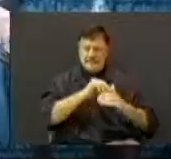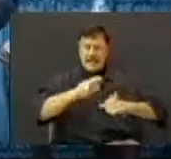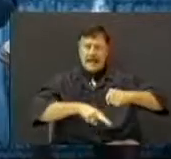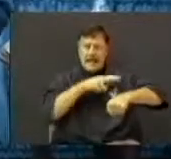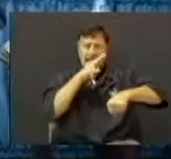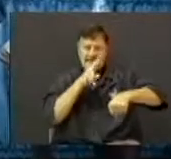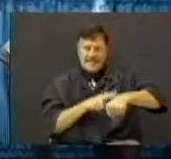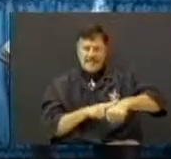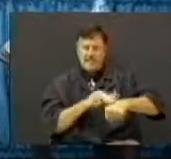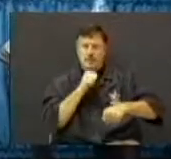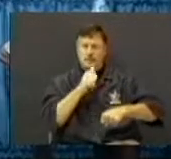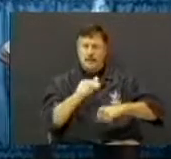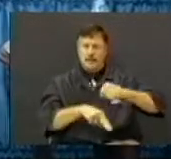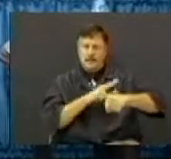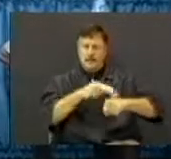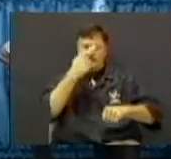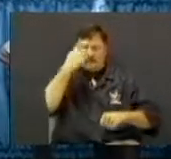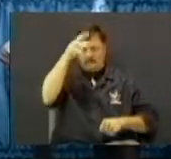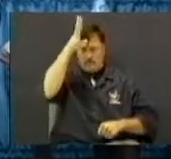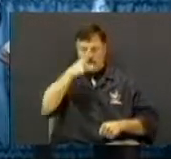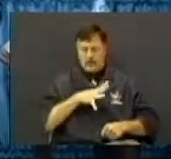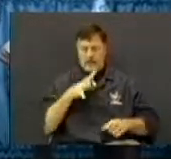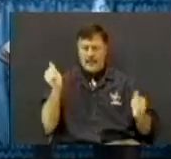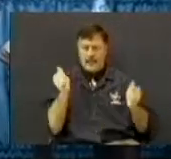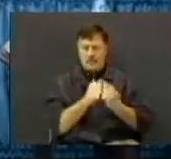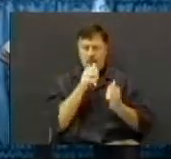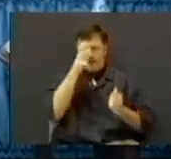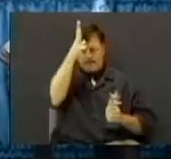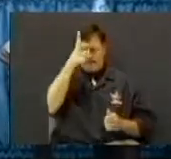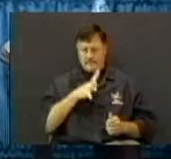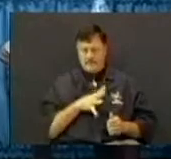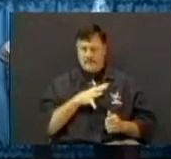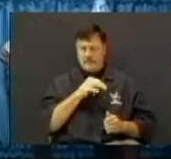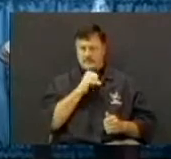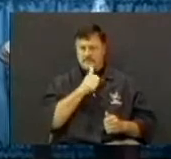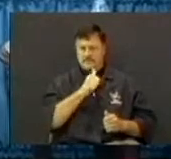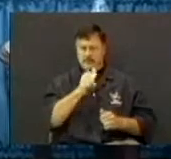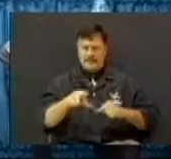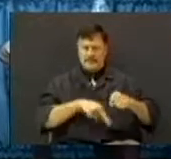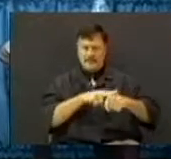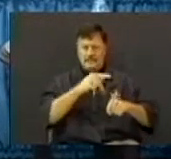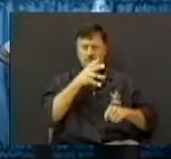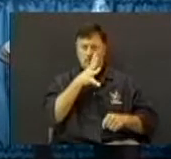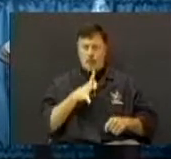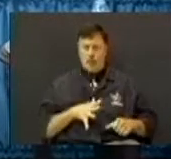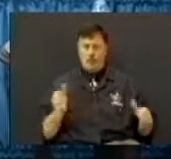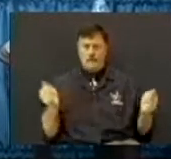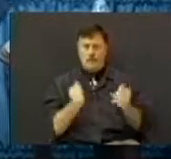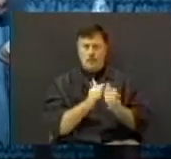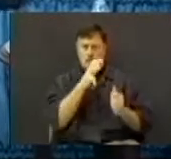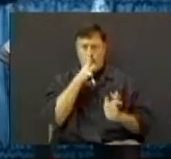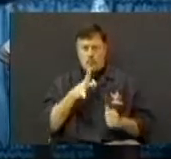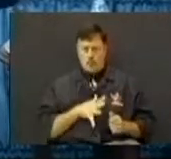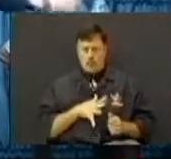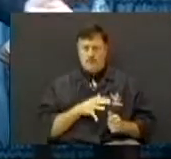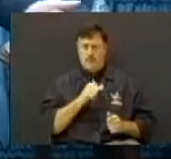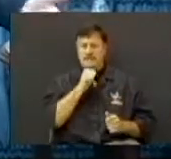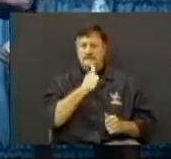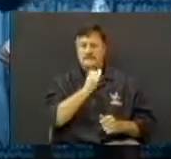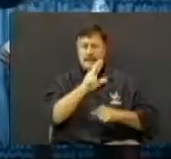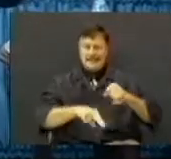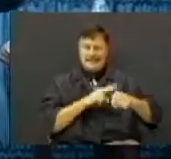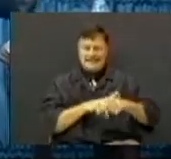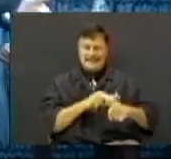It's unnatural for man to lie with mankind. It's unnatural for woman to lie with woman. It's unnatural.